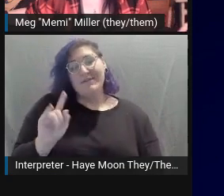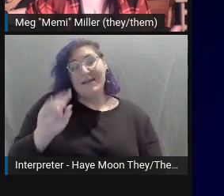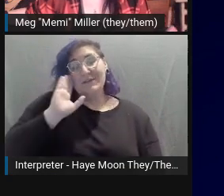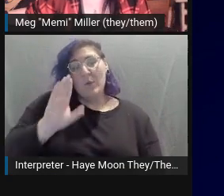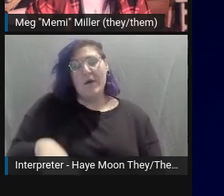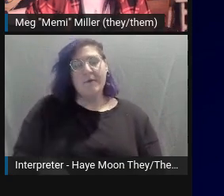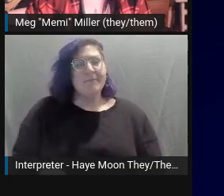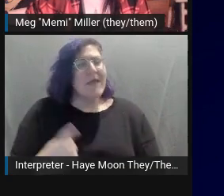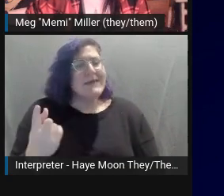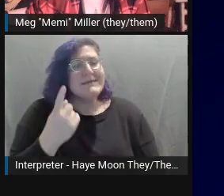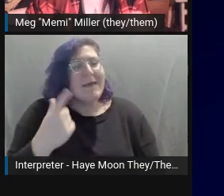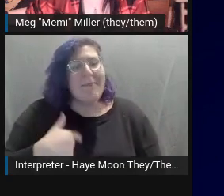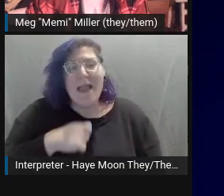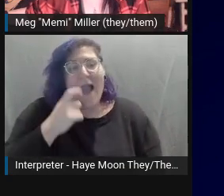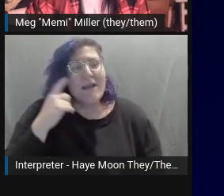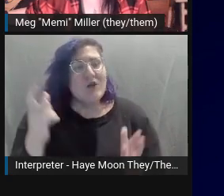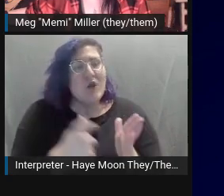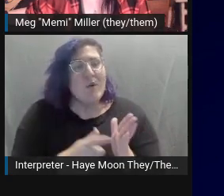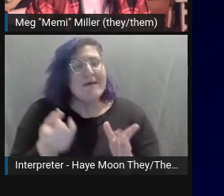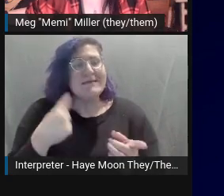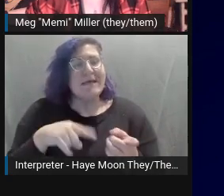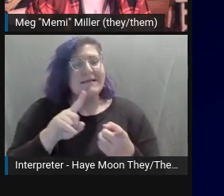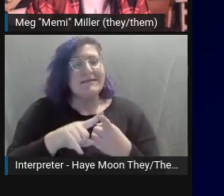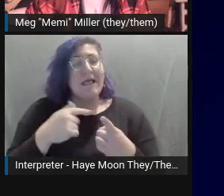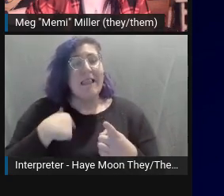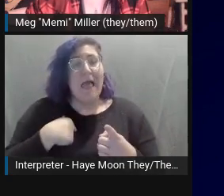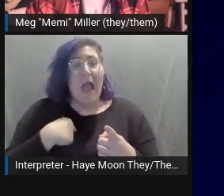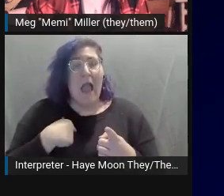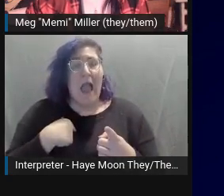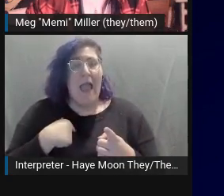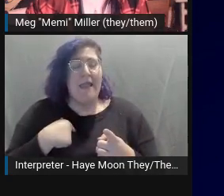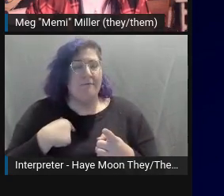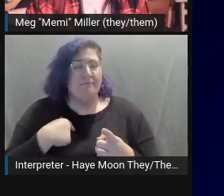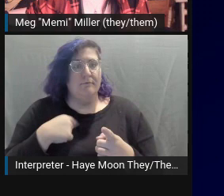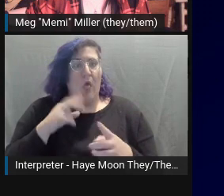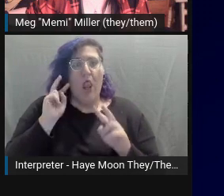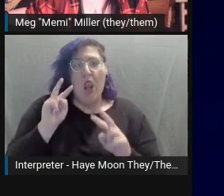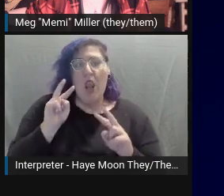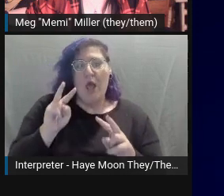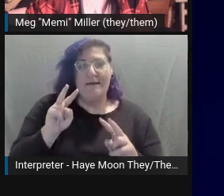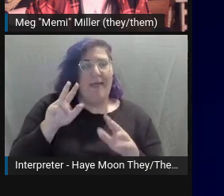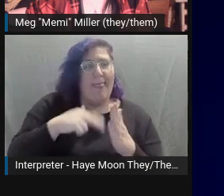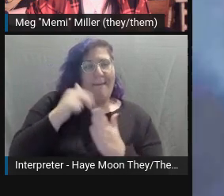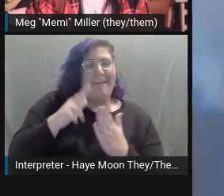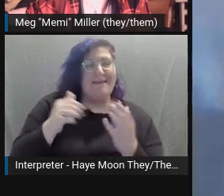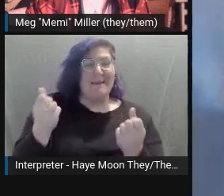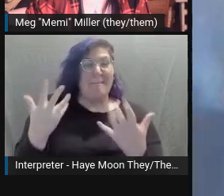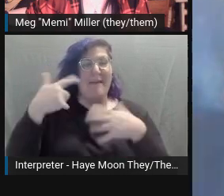10th time I looked at this painting is there's actually a writer on top of the dragon. I can actually go.